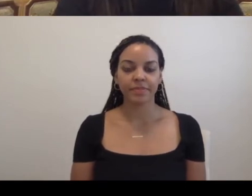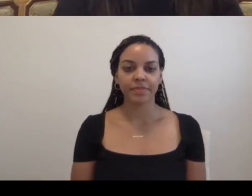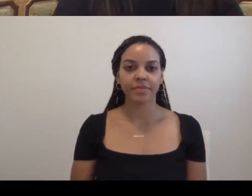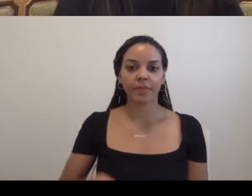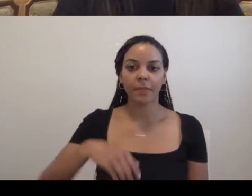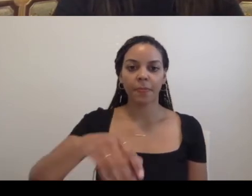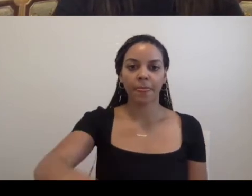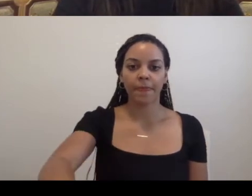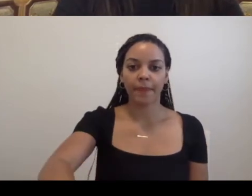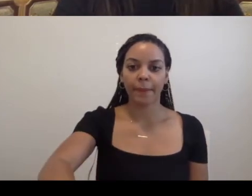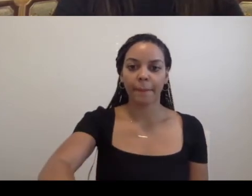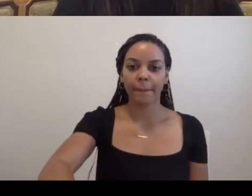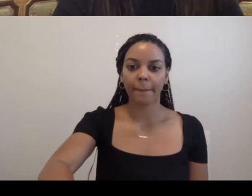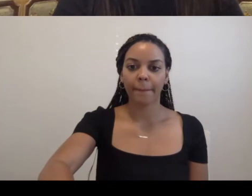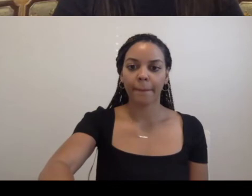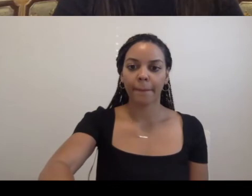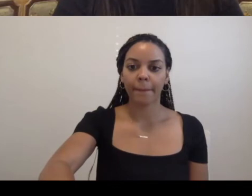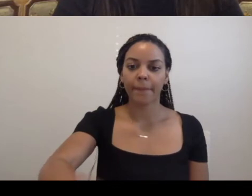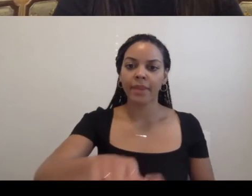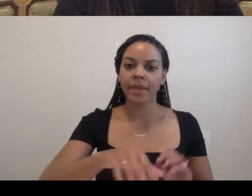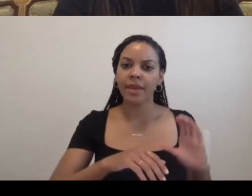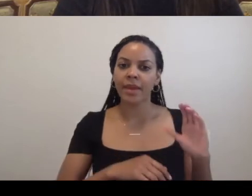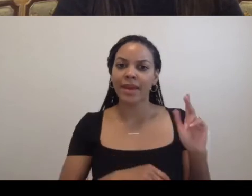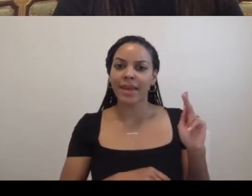Carrie, would you mind resending those to me?